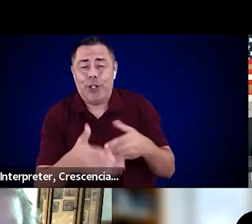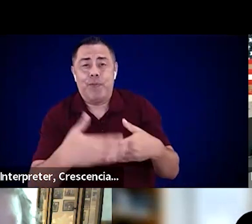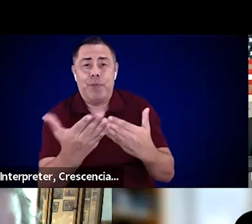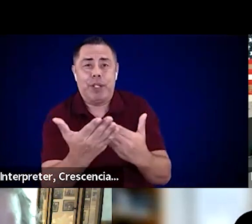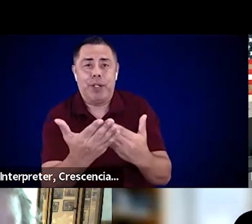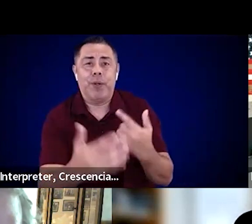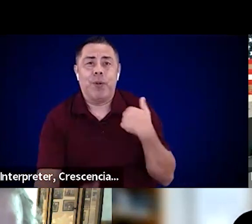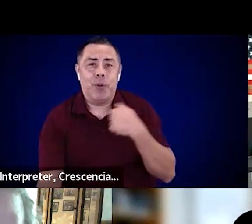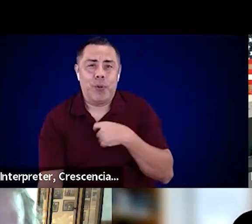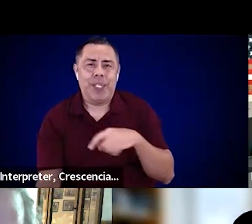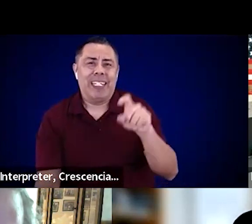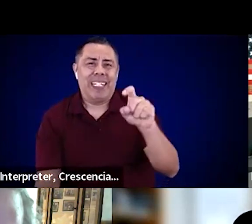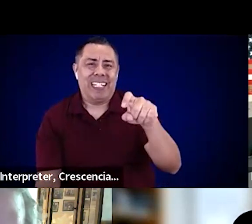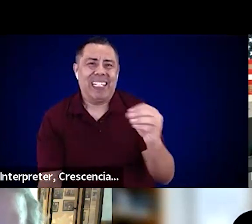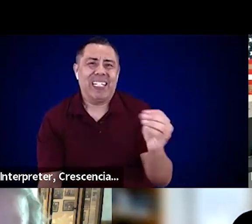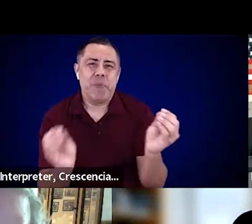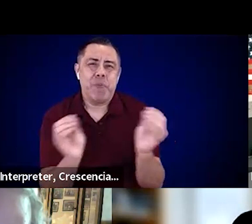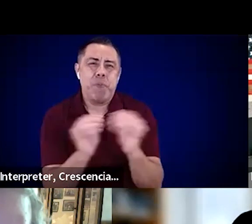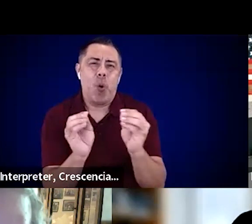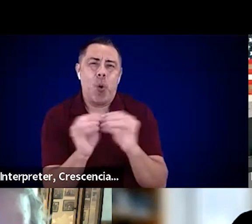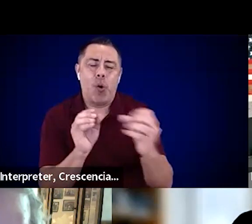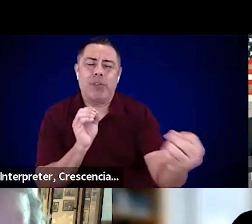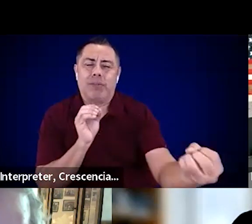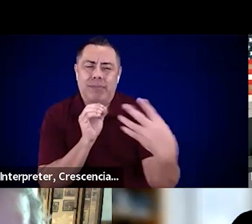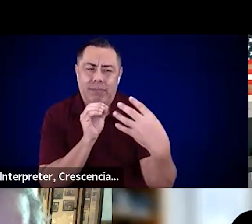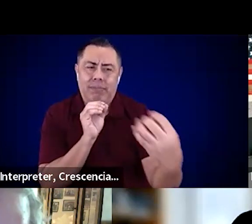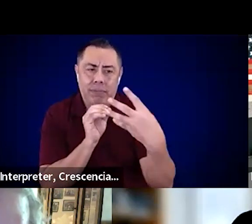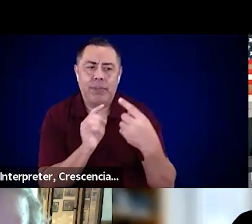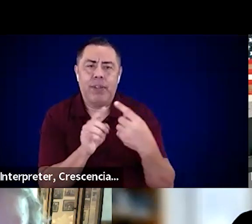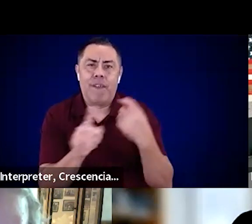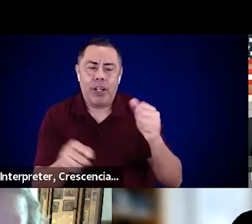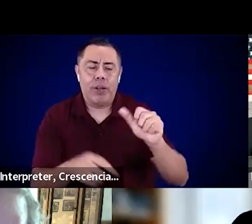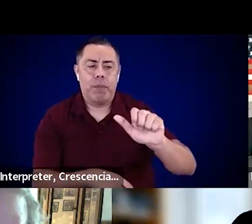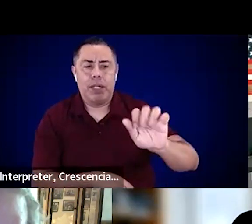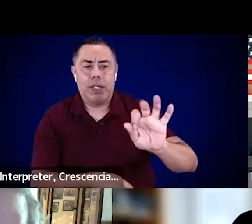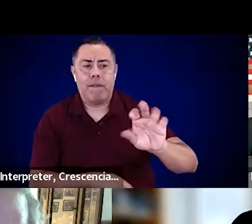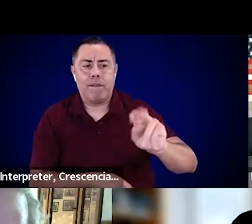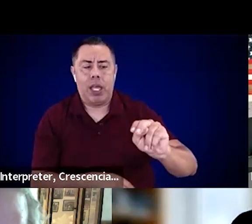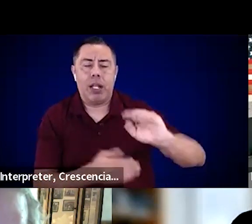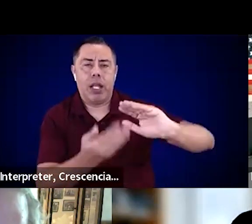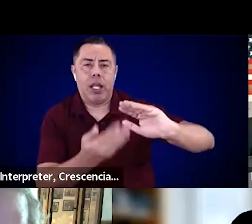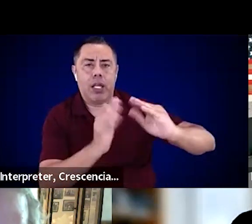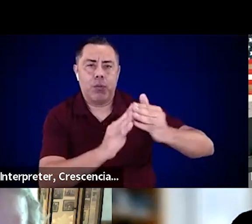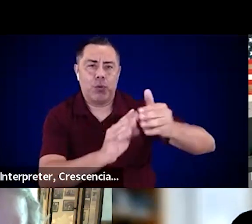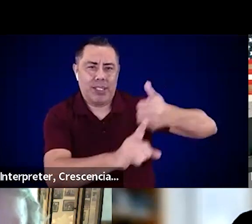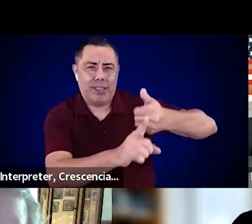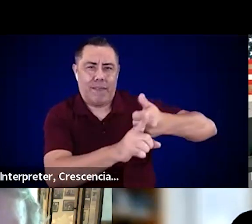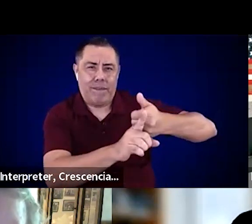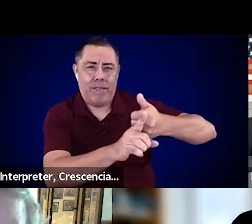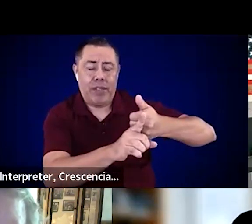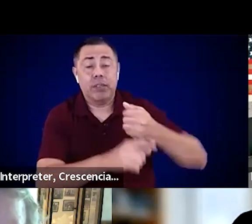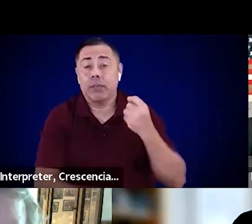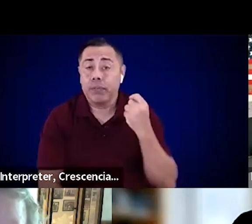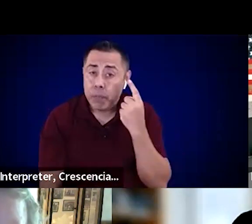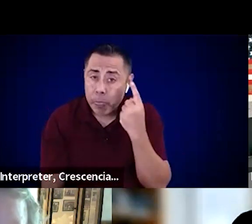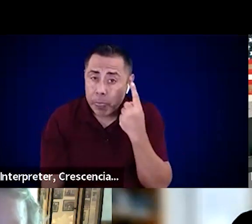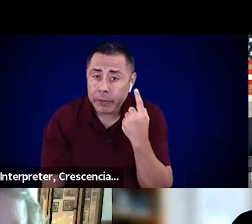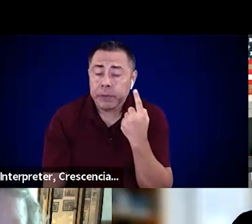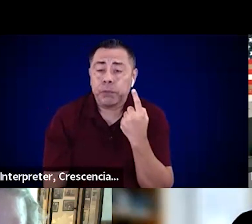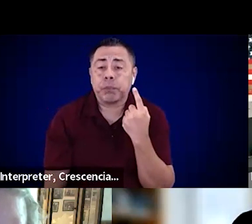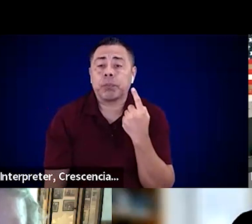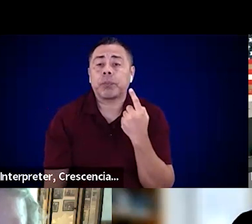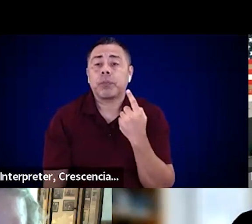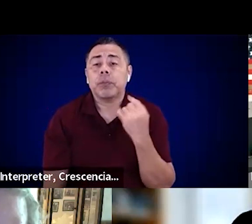functional needs community. And a lot of that input, when it comes from, uh, training drills